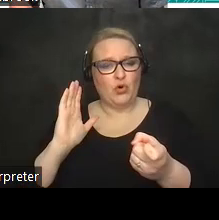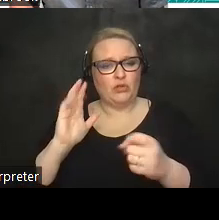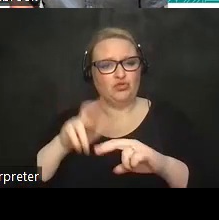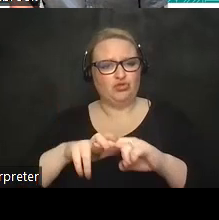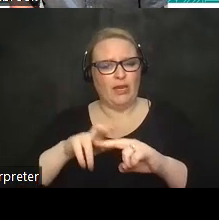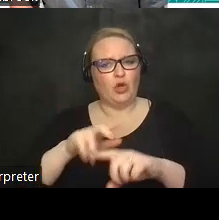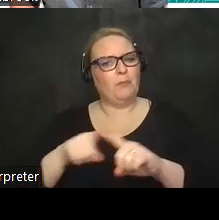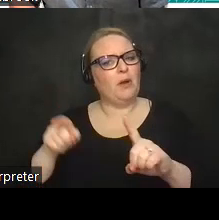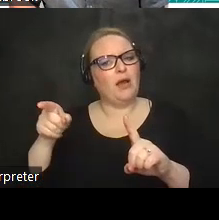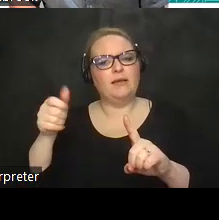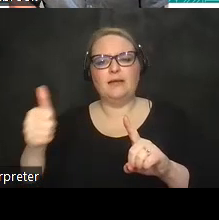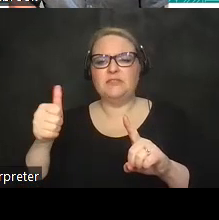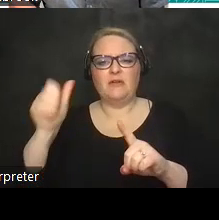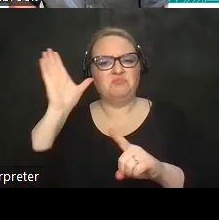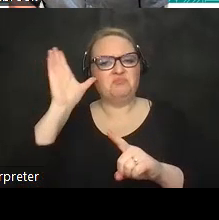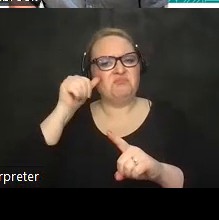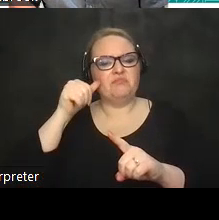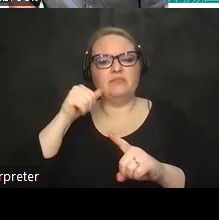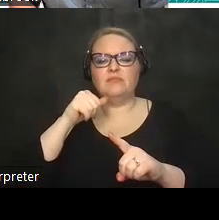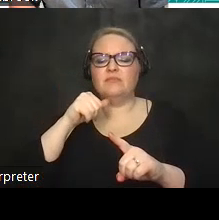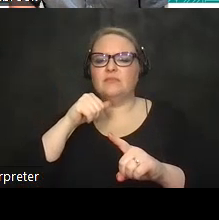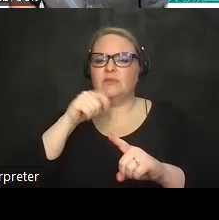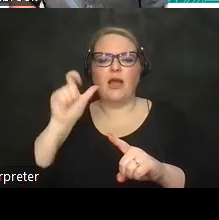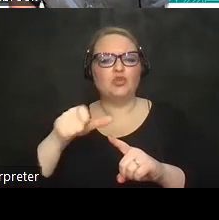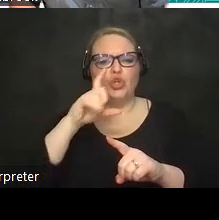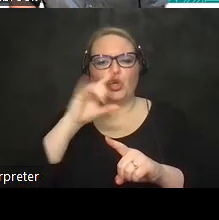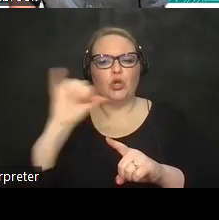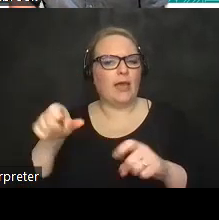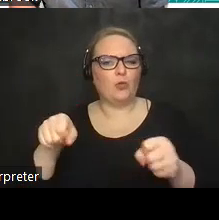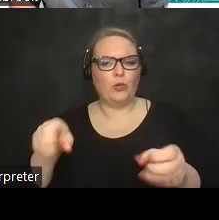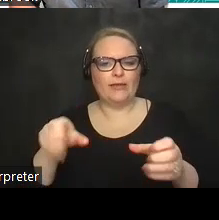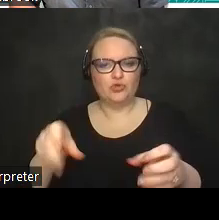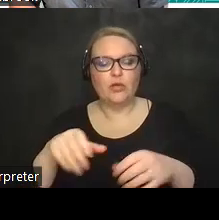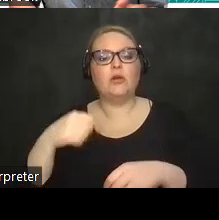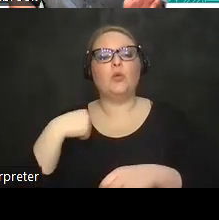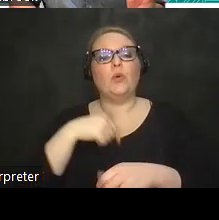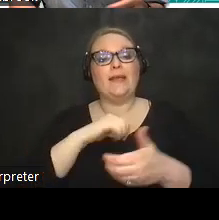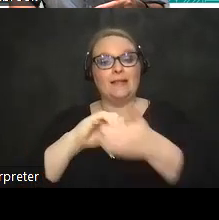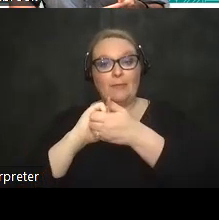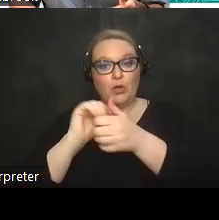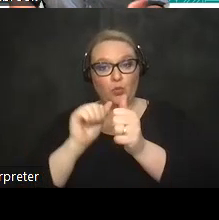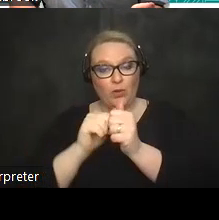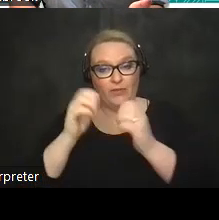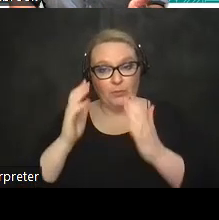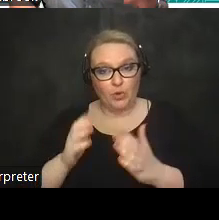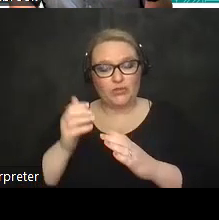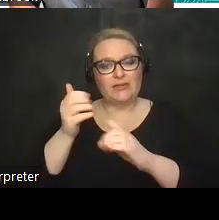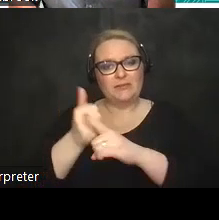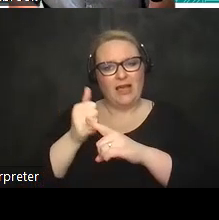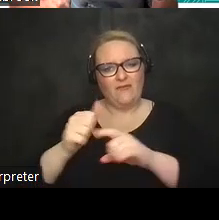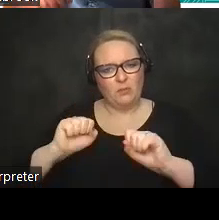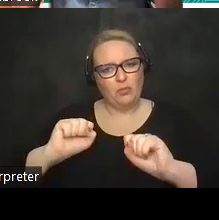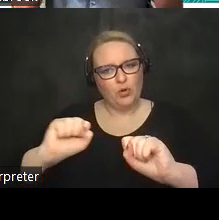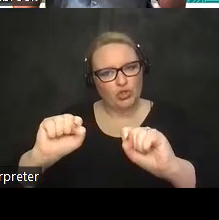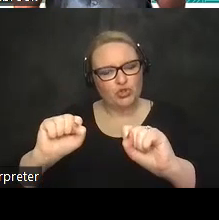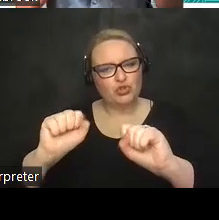adamant that the chair itself had to look a certain way we also collaborated a bit with the person who actually pushed the chair and made